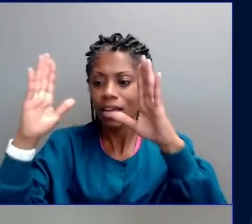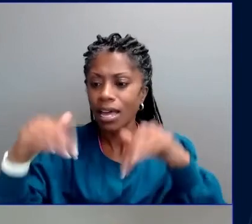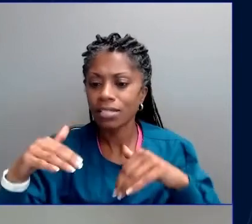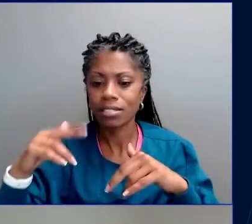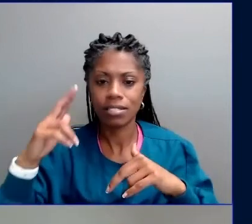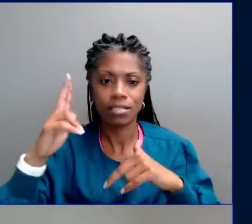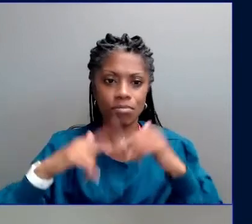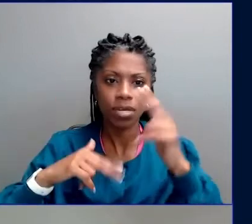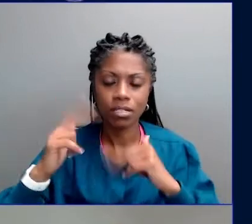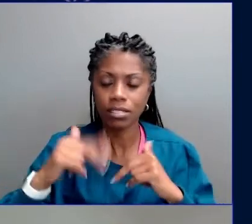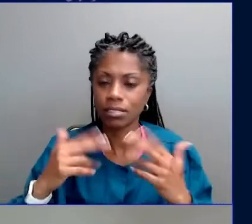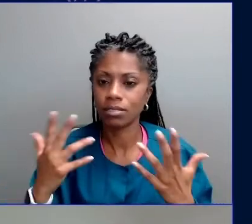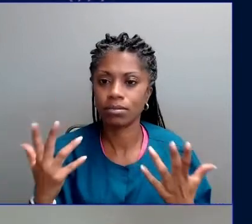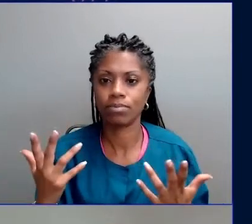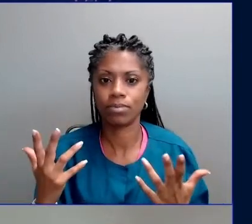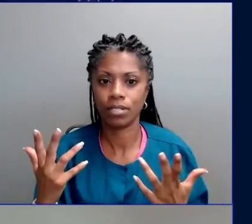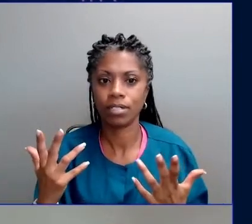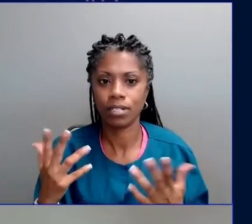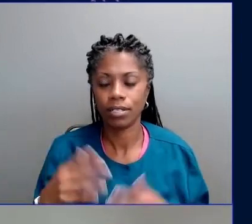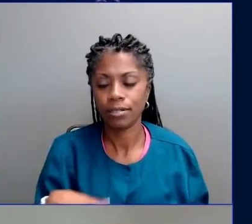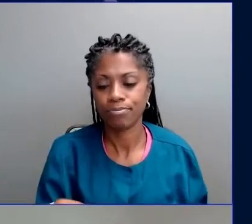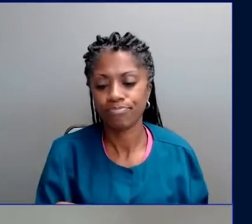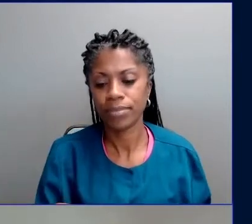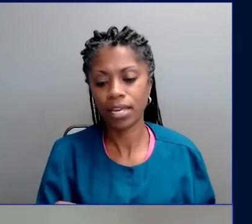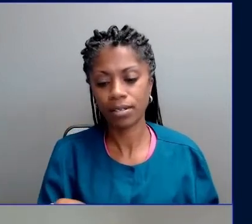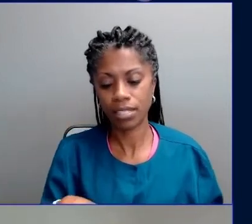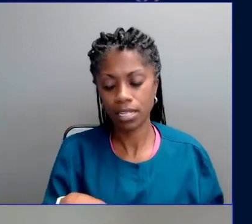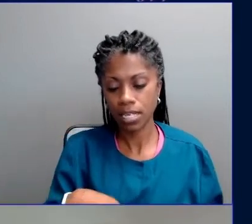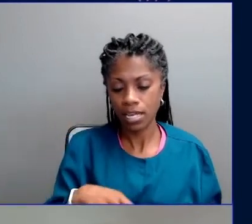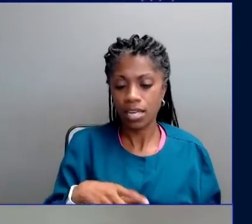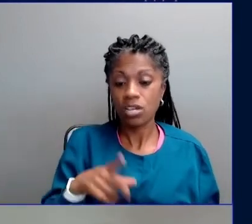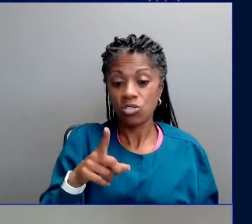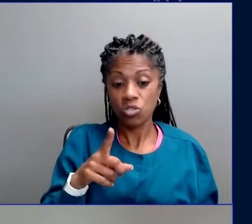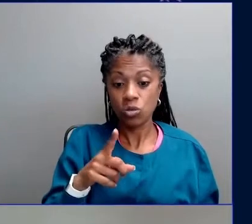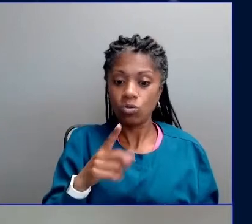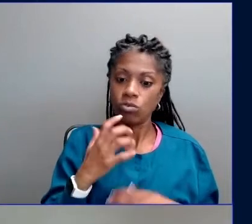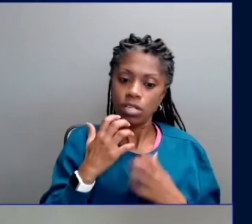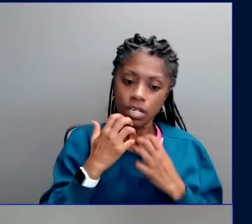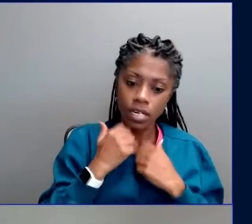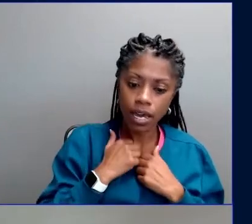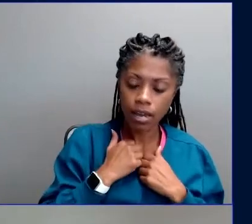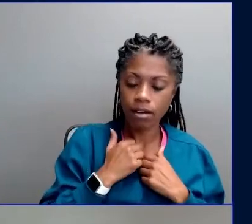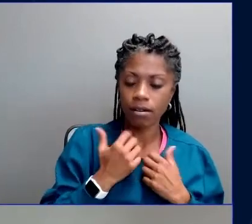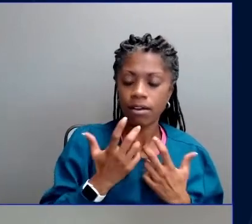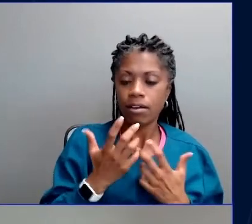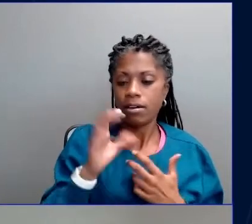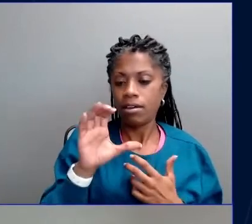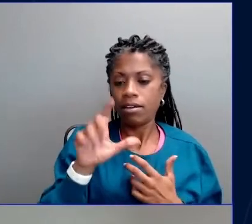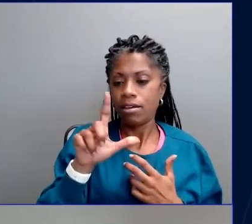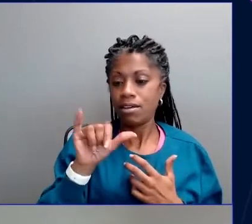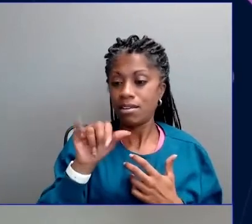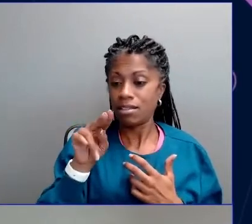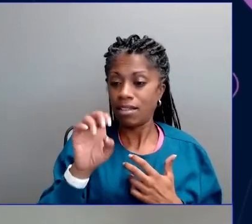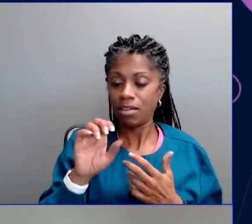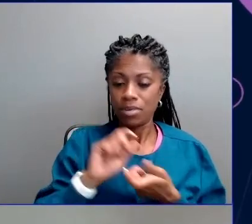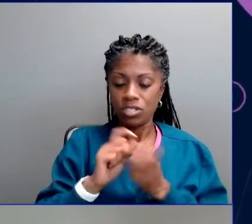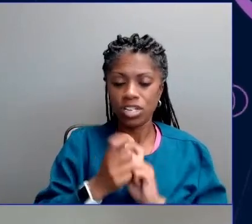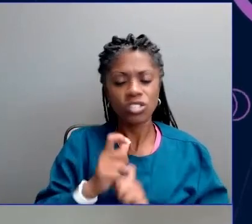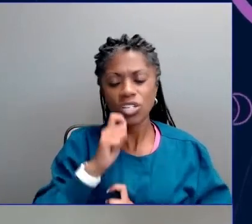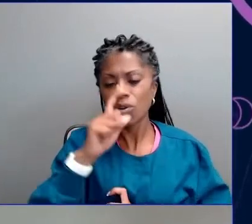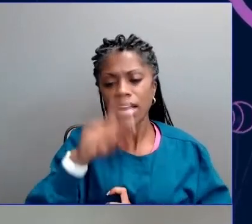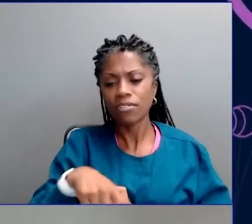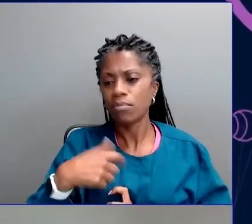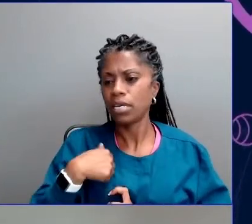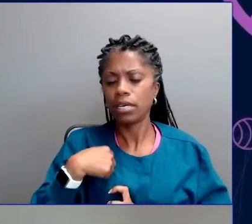To care about climate change, don't have to be a certain type of person. The only thing you have to be is what we all are, and that is literally a